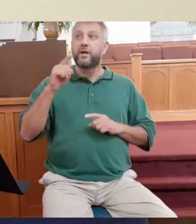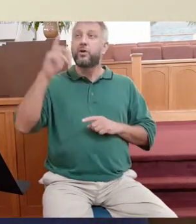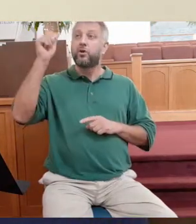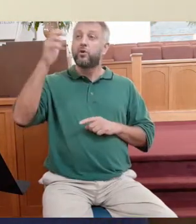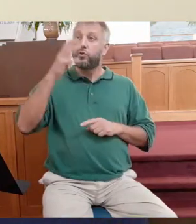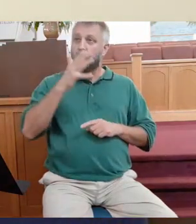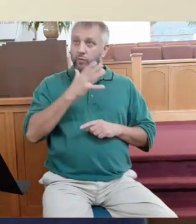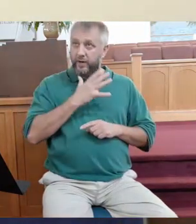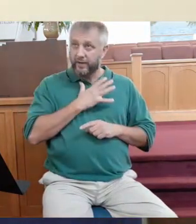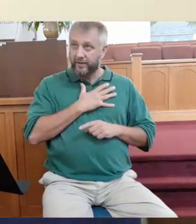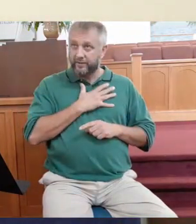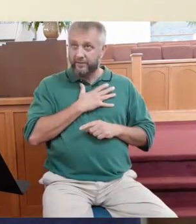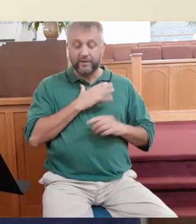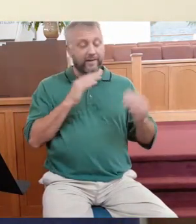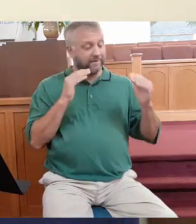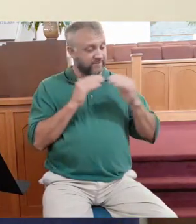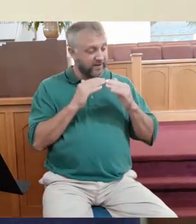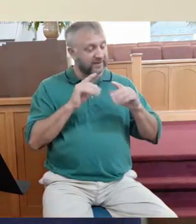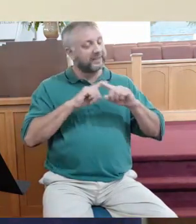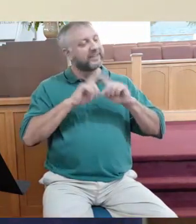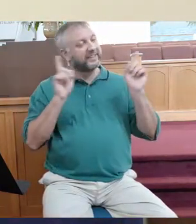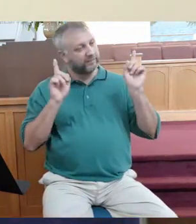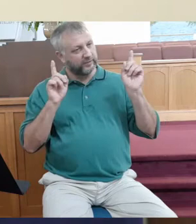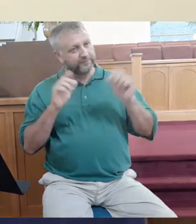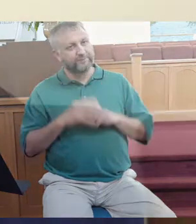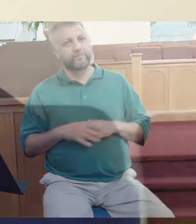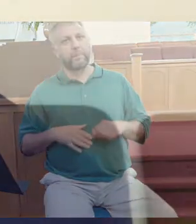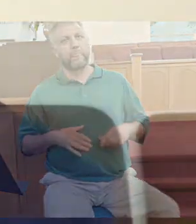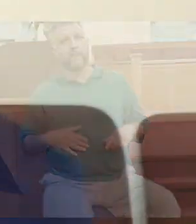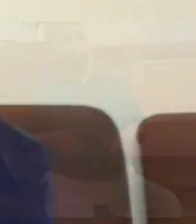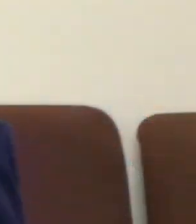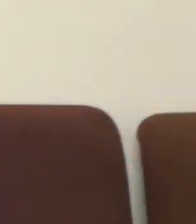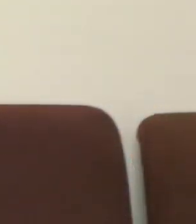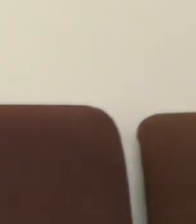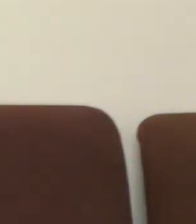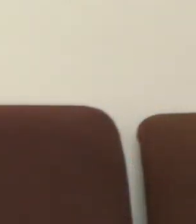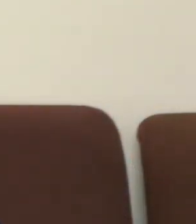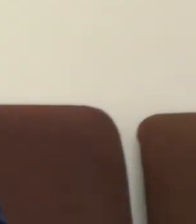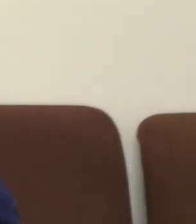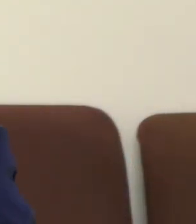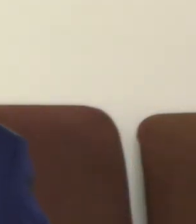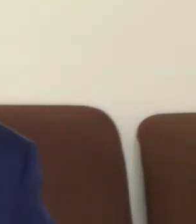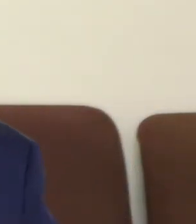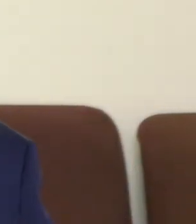ideas of fairness. Let's stand together this morning. But Joel, you want to go get the kids for us?